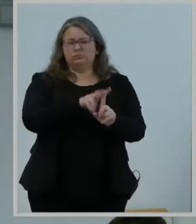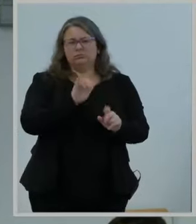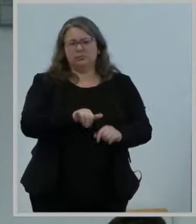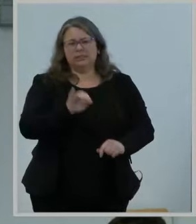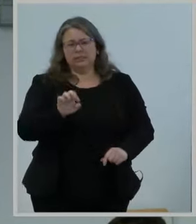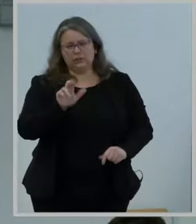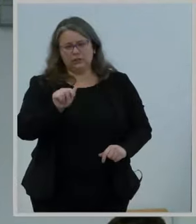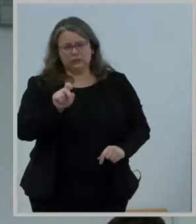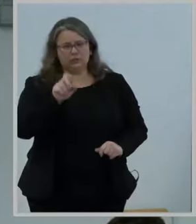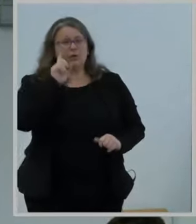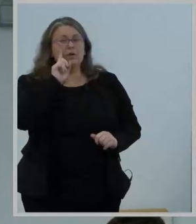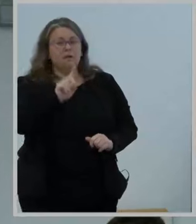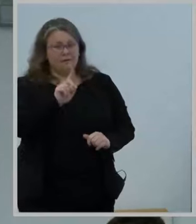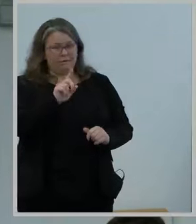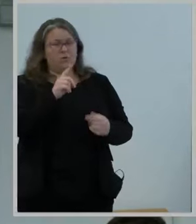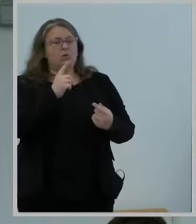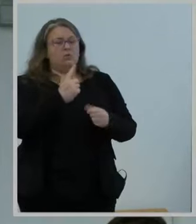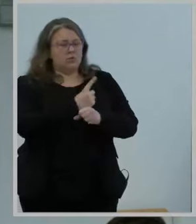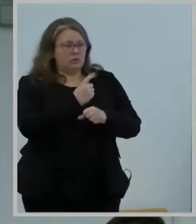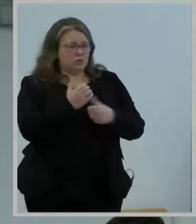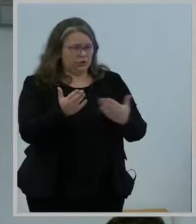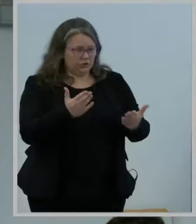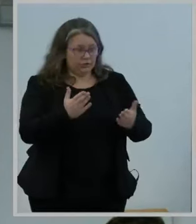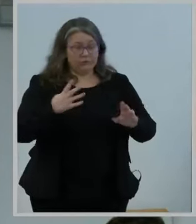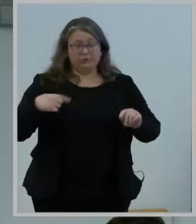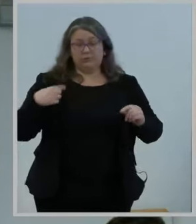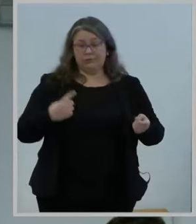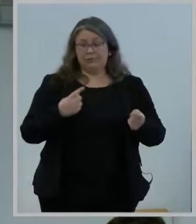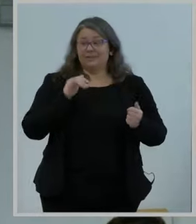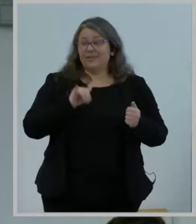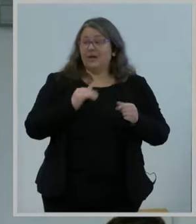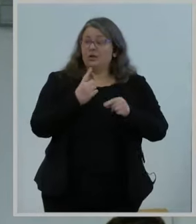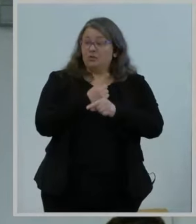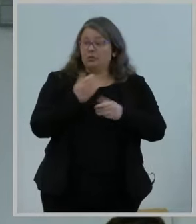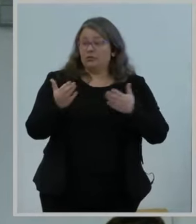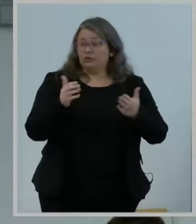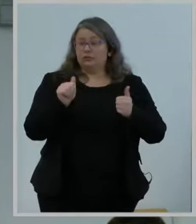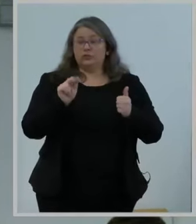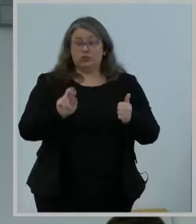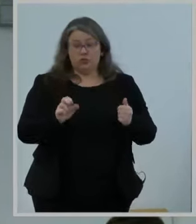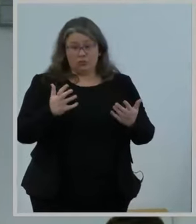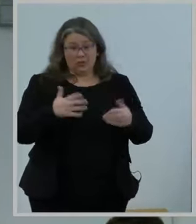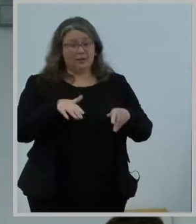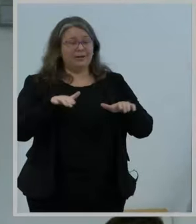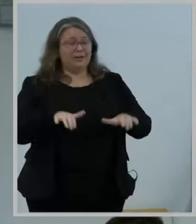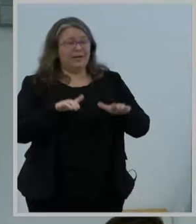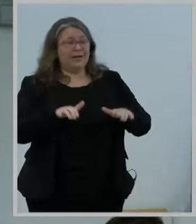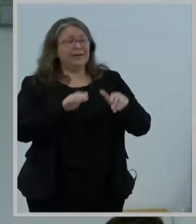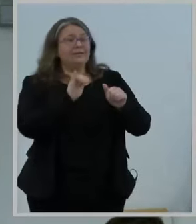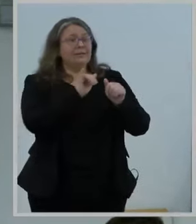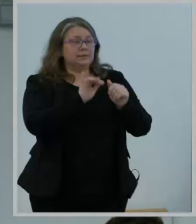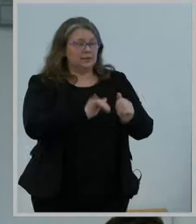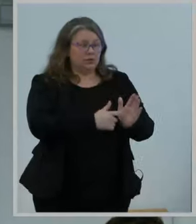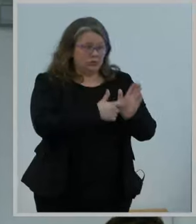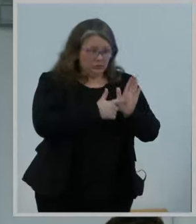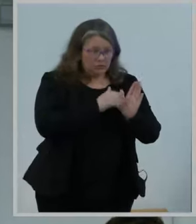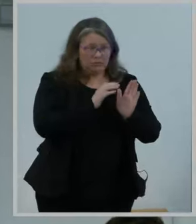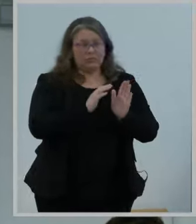of schools, the commission has defined educational purposes as activities that are integral, immediate, and proximate to the education of students.